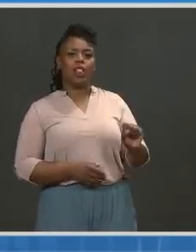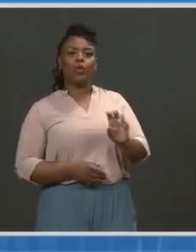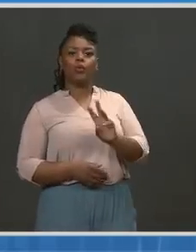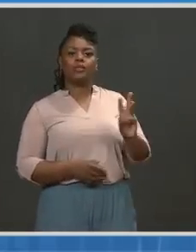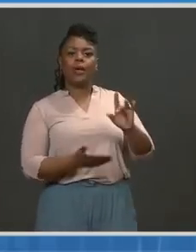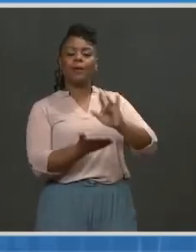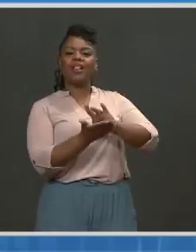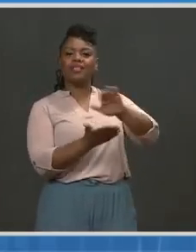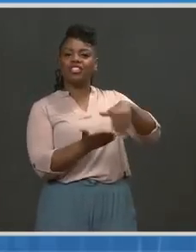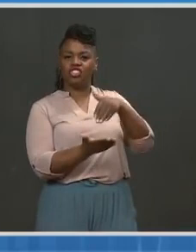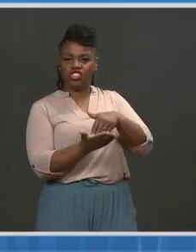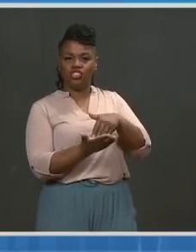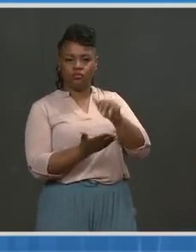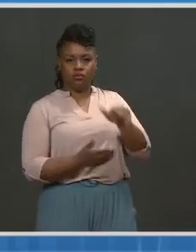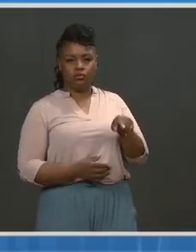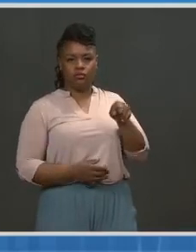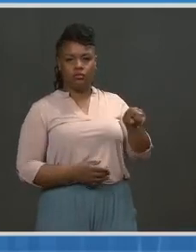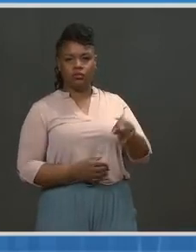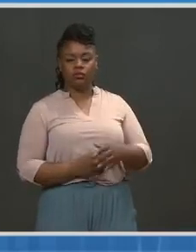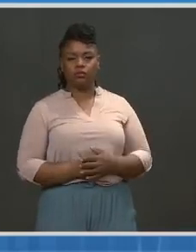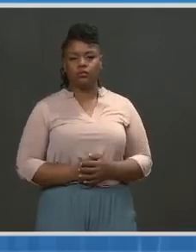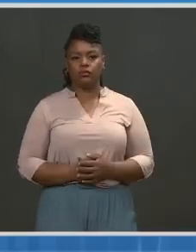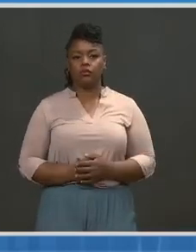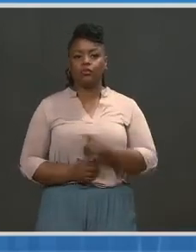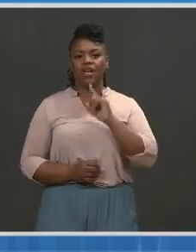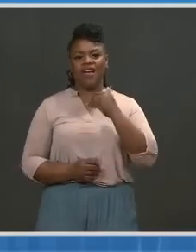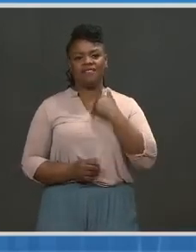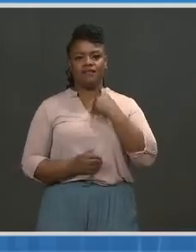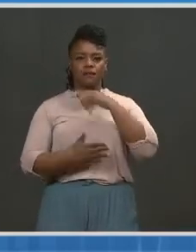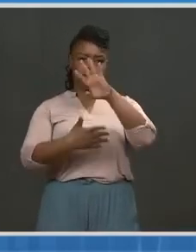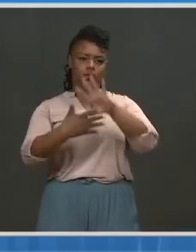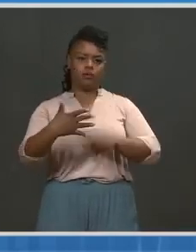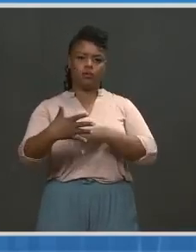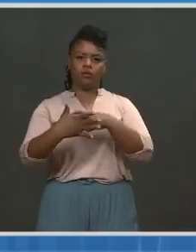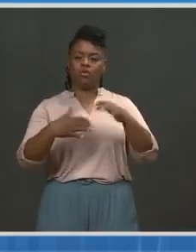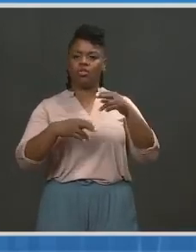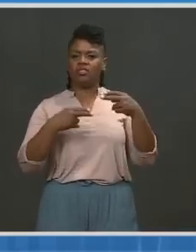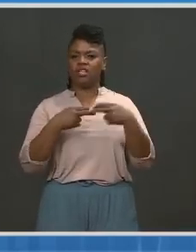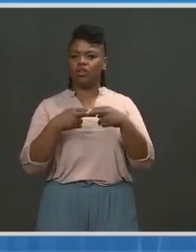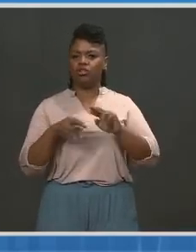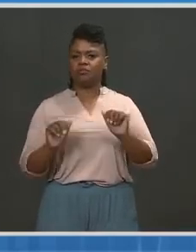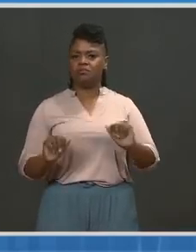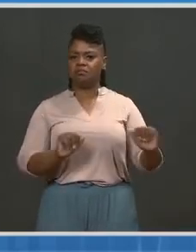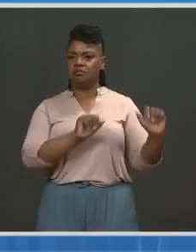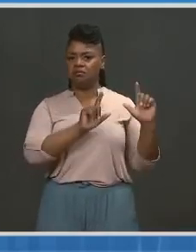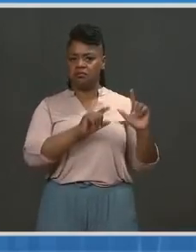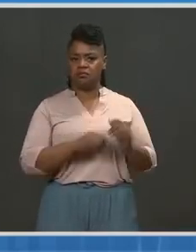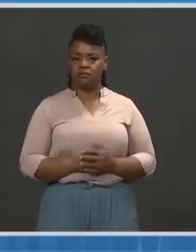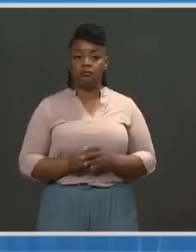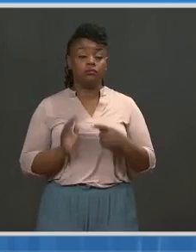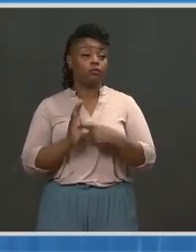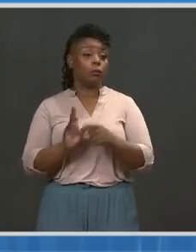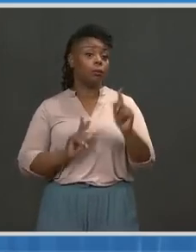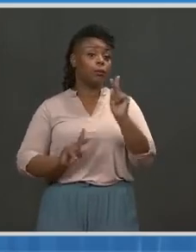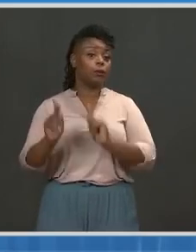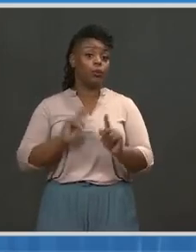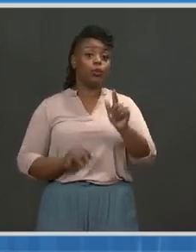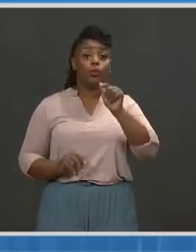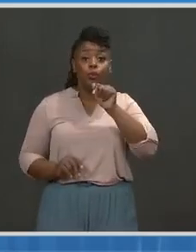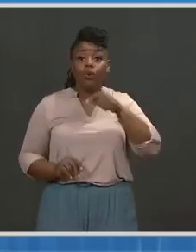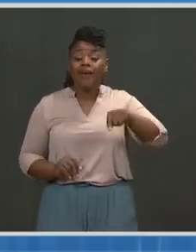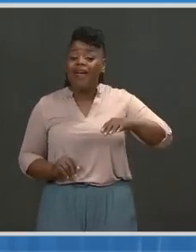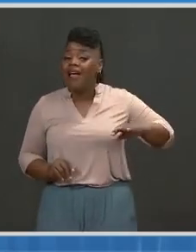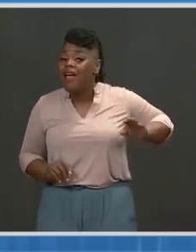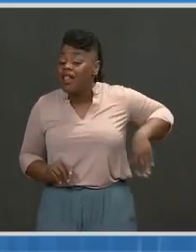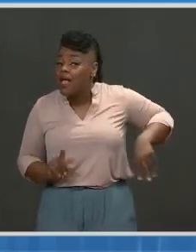Medical Center in Dallas, if you look at this graph, it is really quite impressive. What it looks at, at people